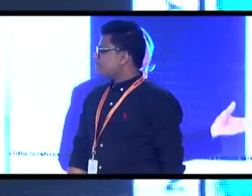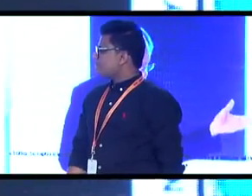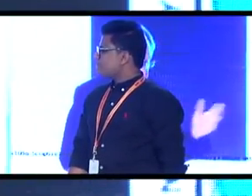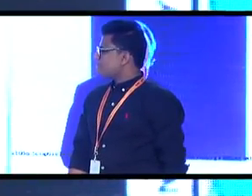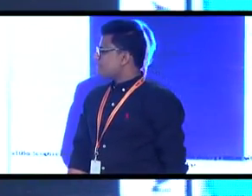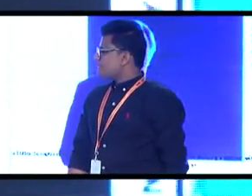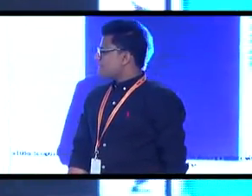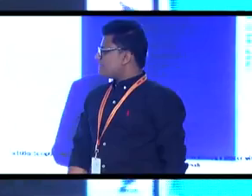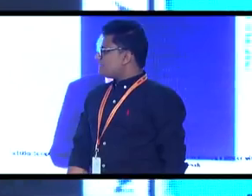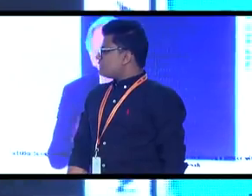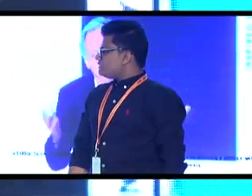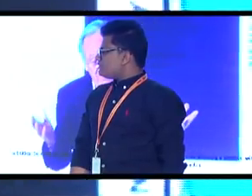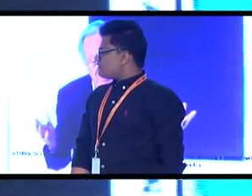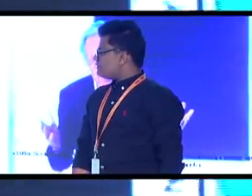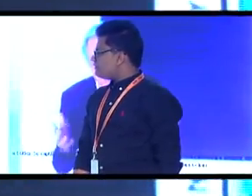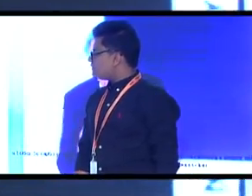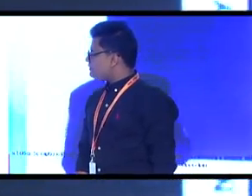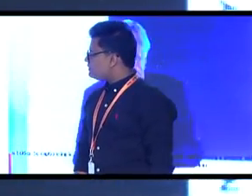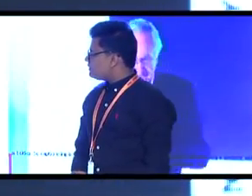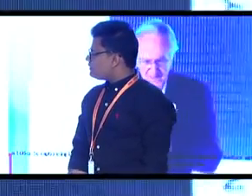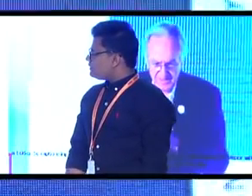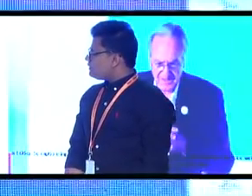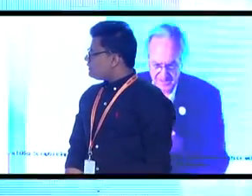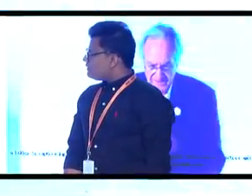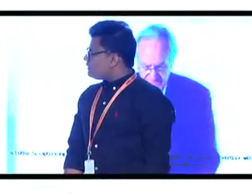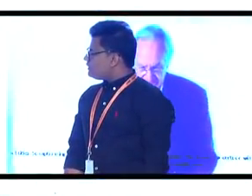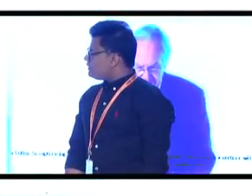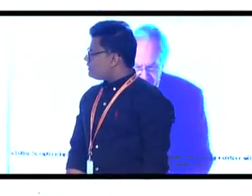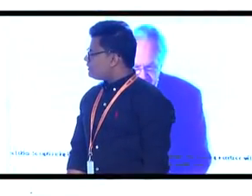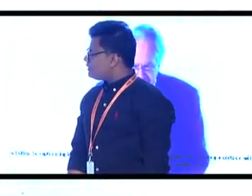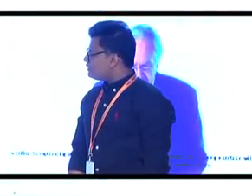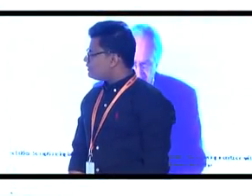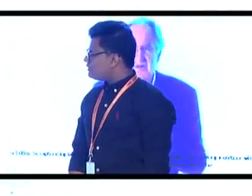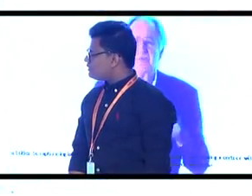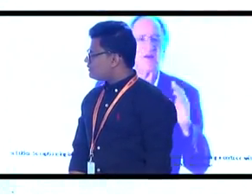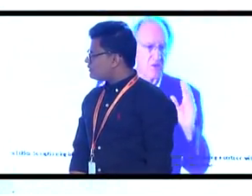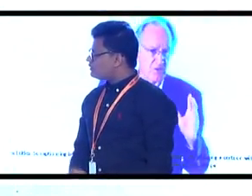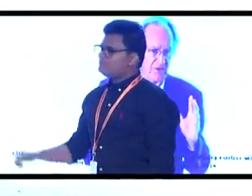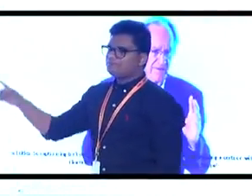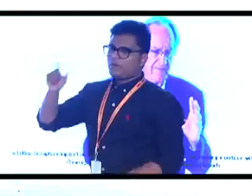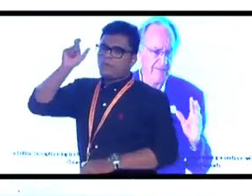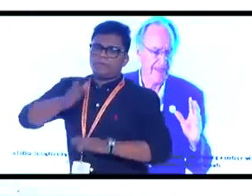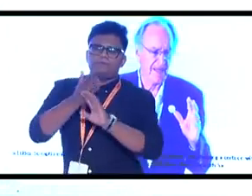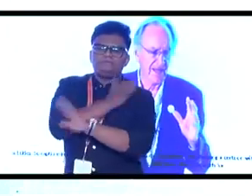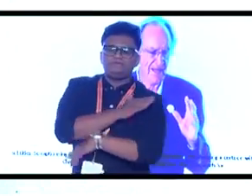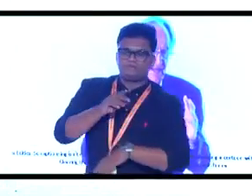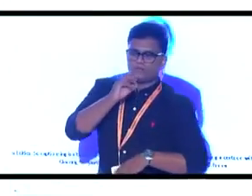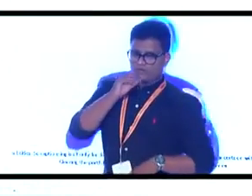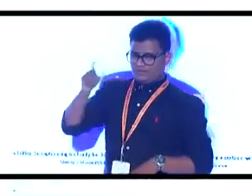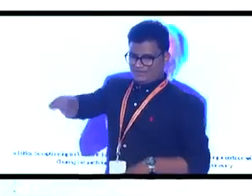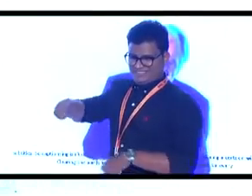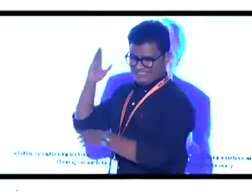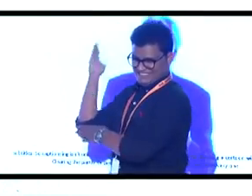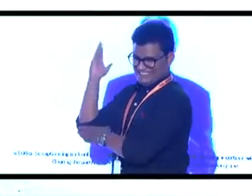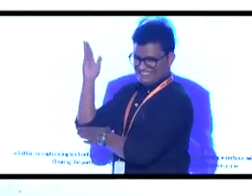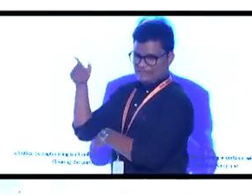the singer Krishna, who's very good, by the way, said this morning. He was talking about inclusion, about